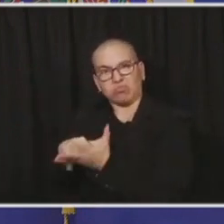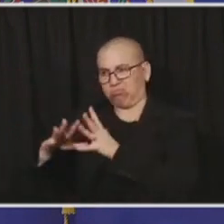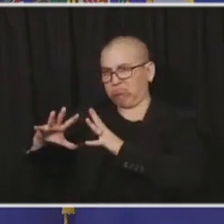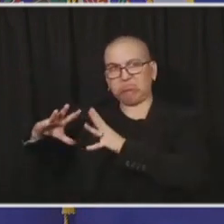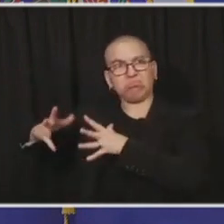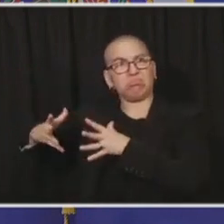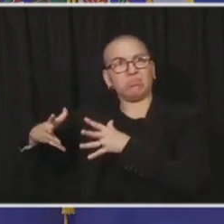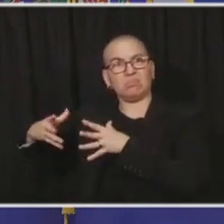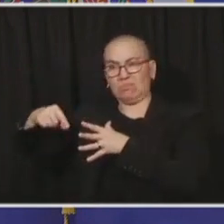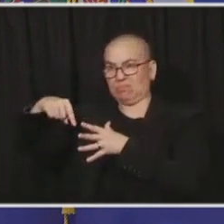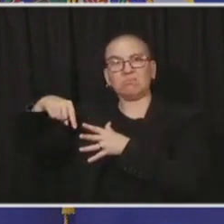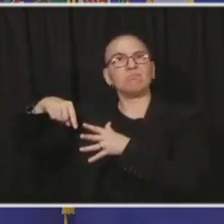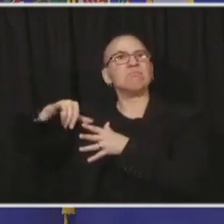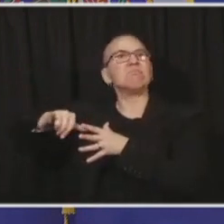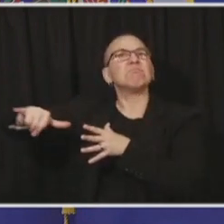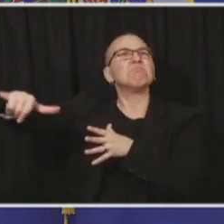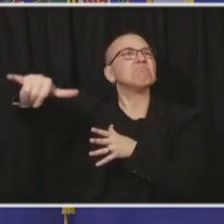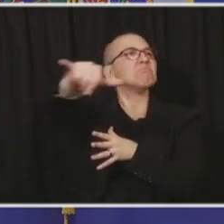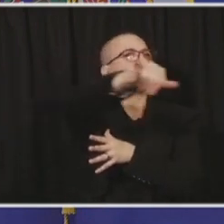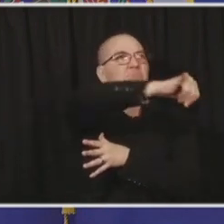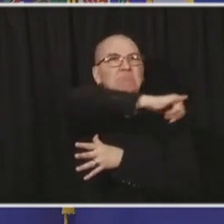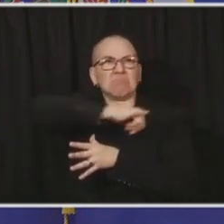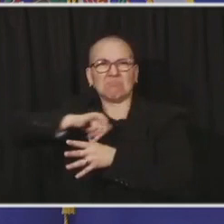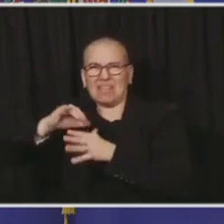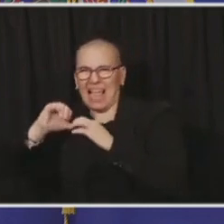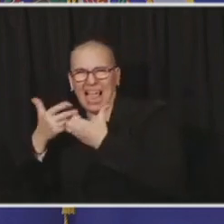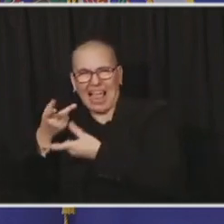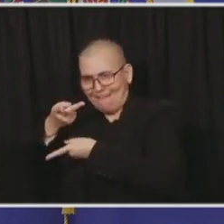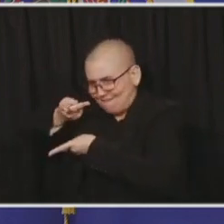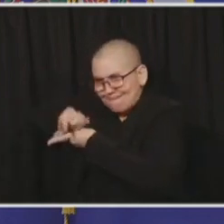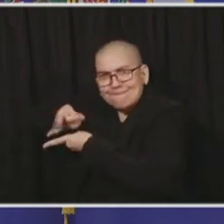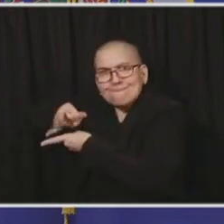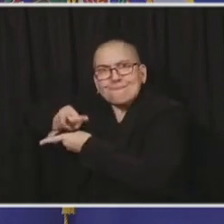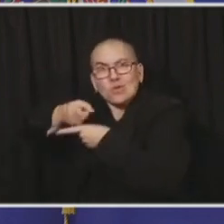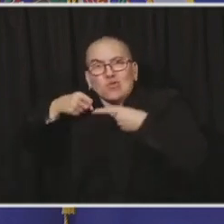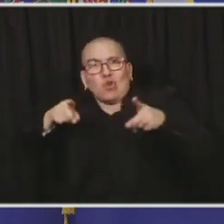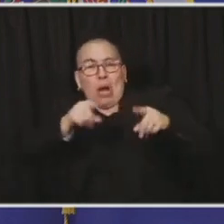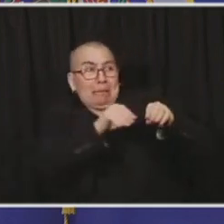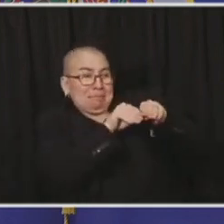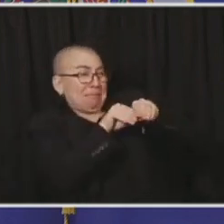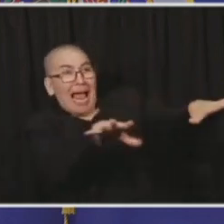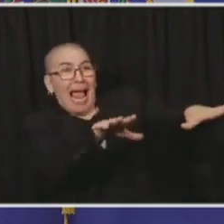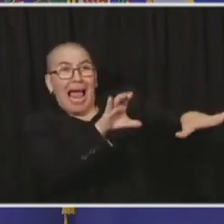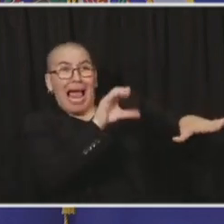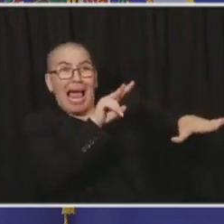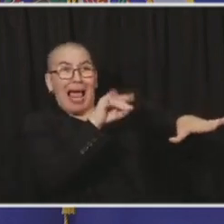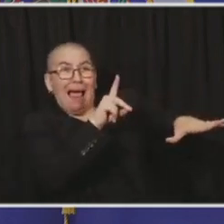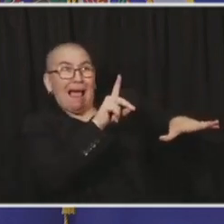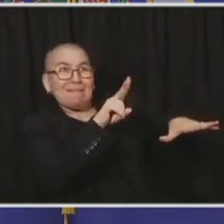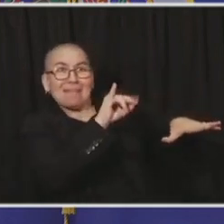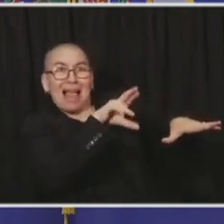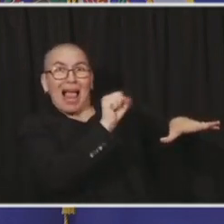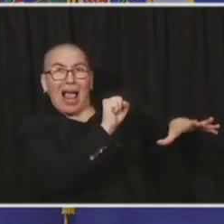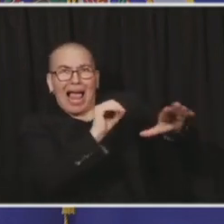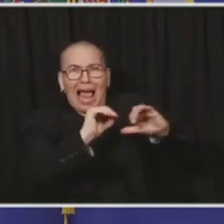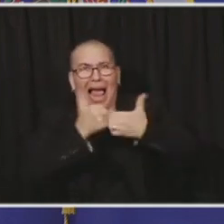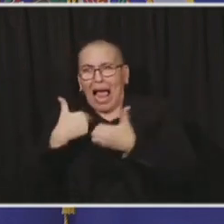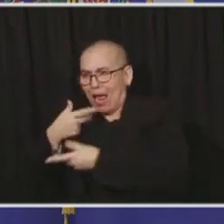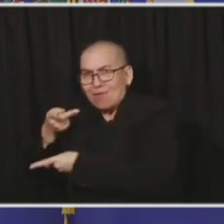provide care during this COVID pandemic? How do we provide care for the other healthcare needs of our citizens?